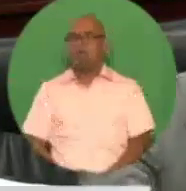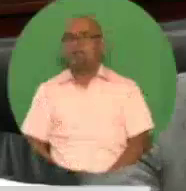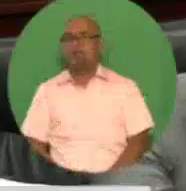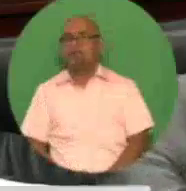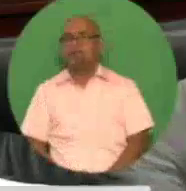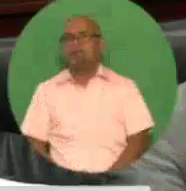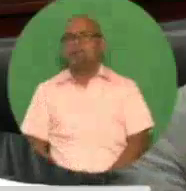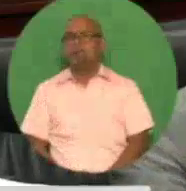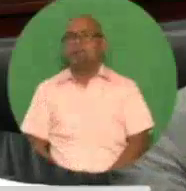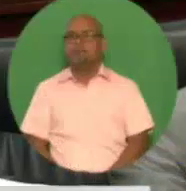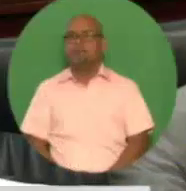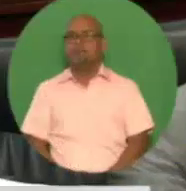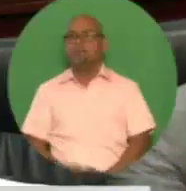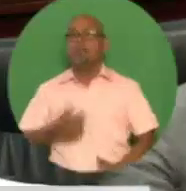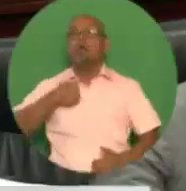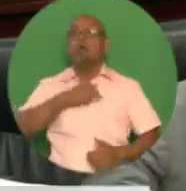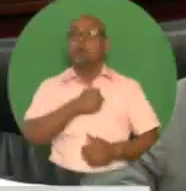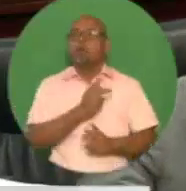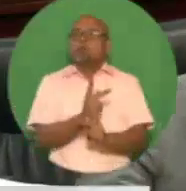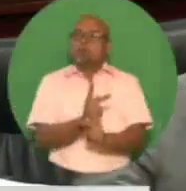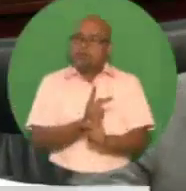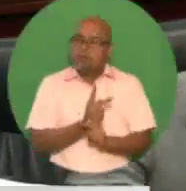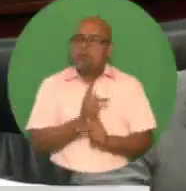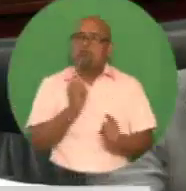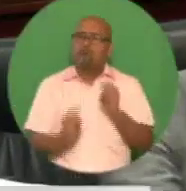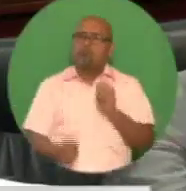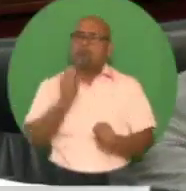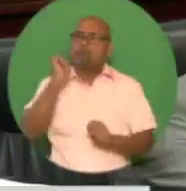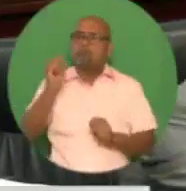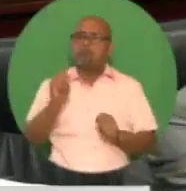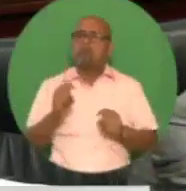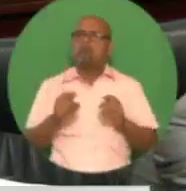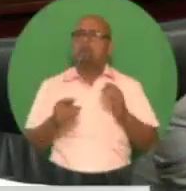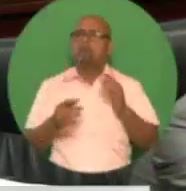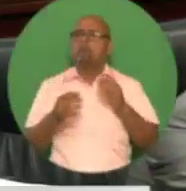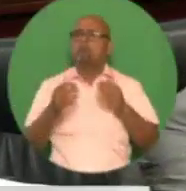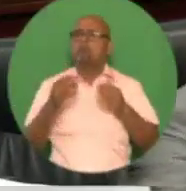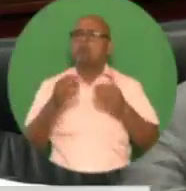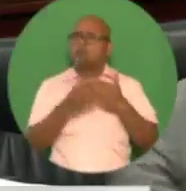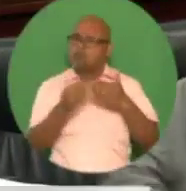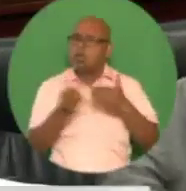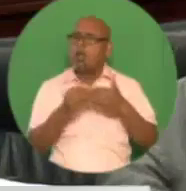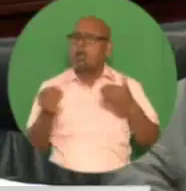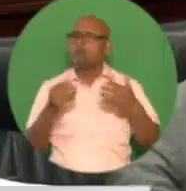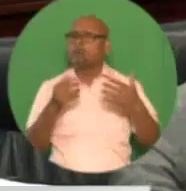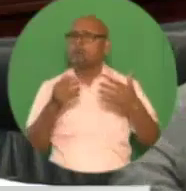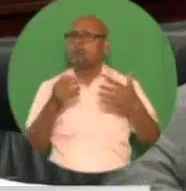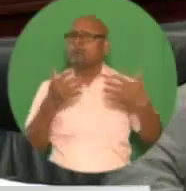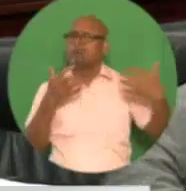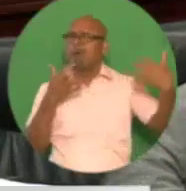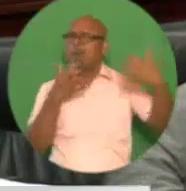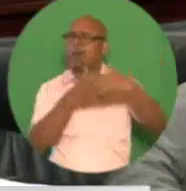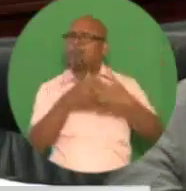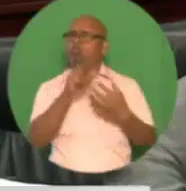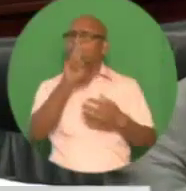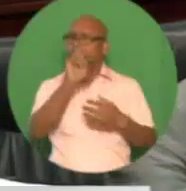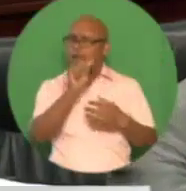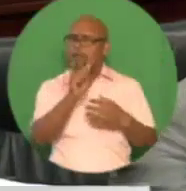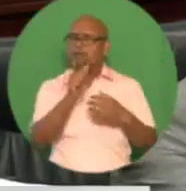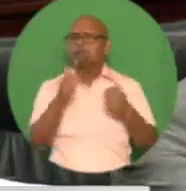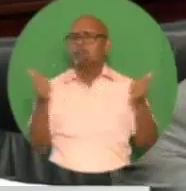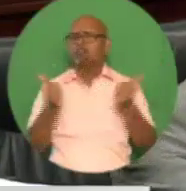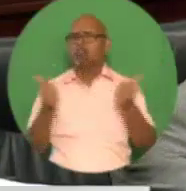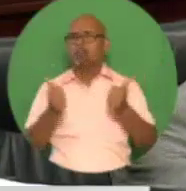We have kept the TT dollar at an appropriate rate and carefully managed the supply of foreign exchange to the extent